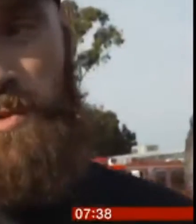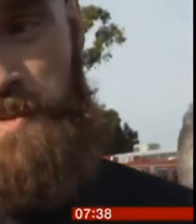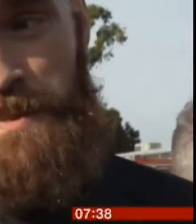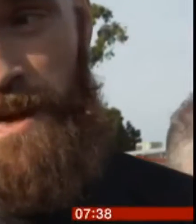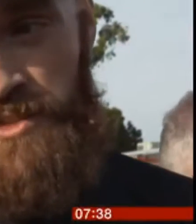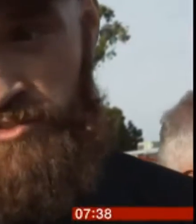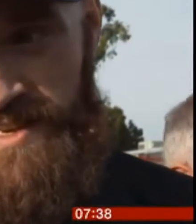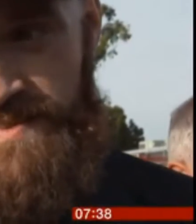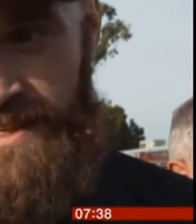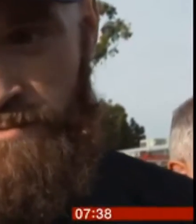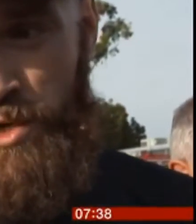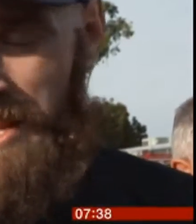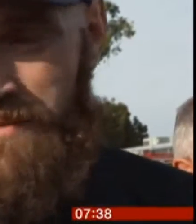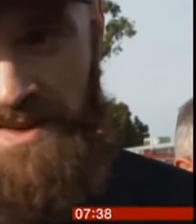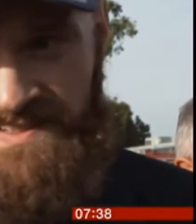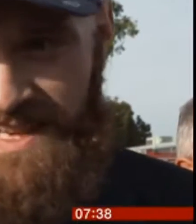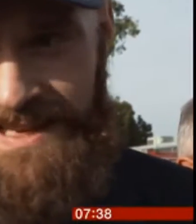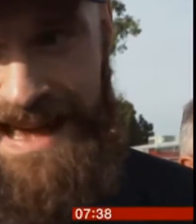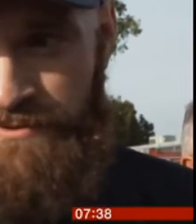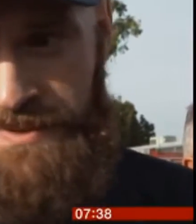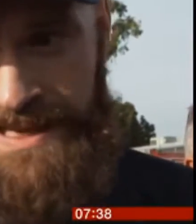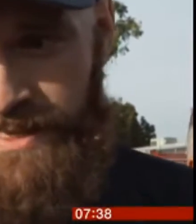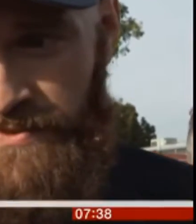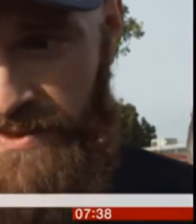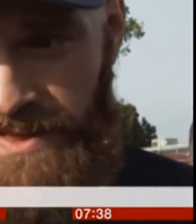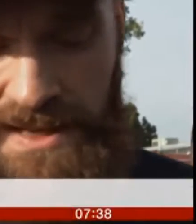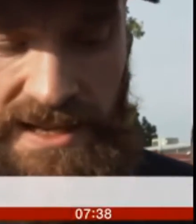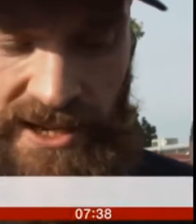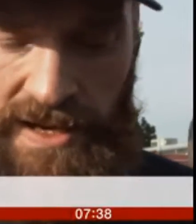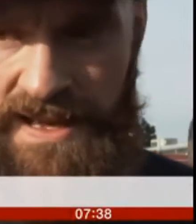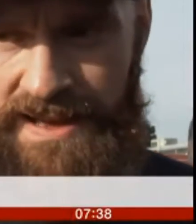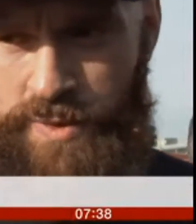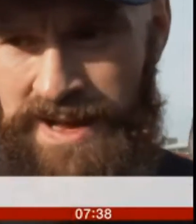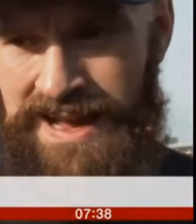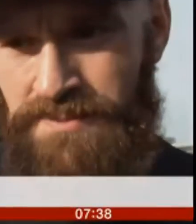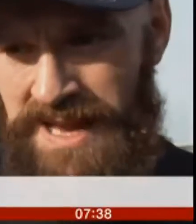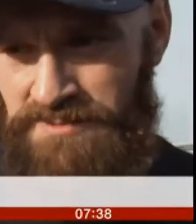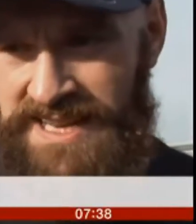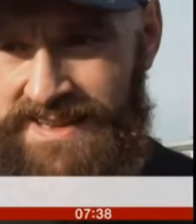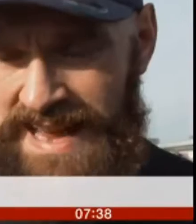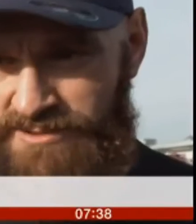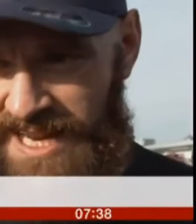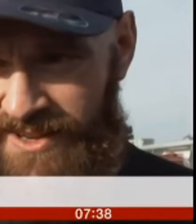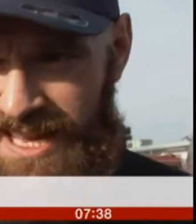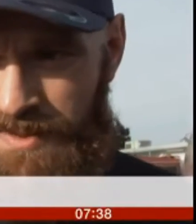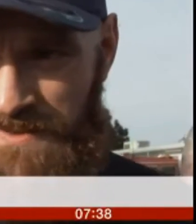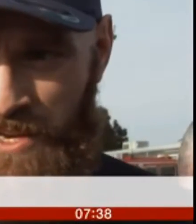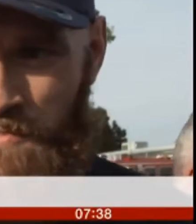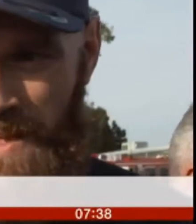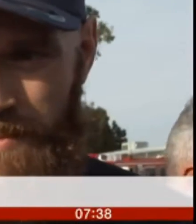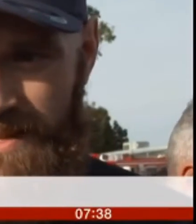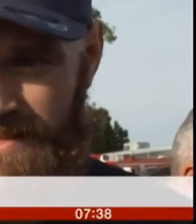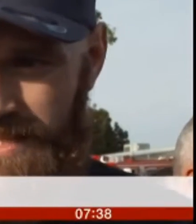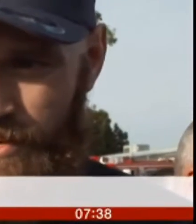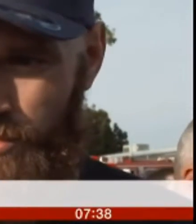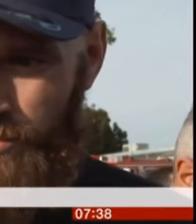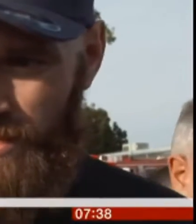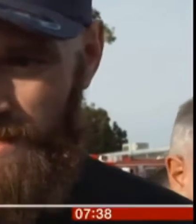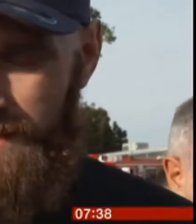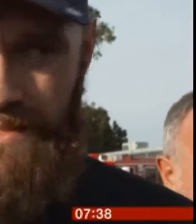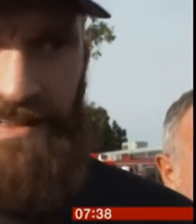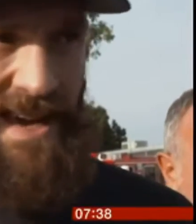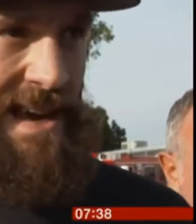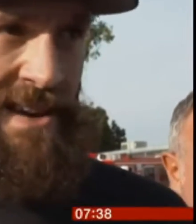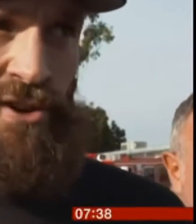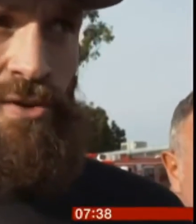A lot of homeless people on the streets here, more than I've ever seen ever in my life. You know, I'm staying in downtown LA, but if you go five minutes down the